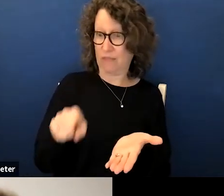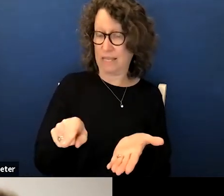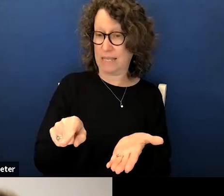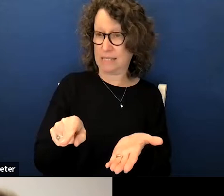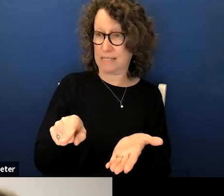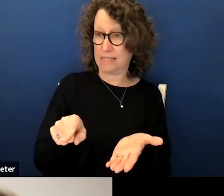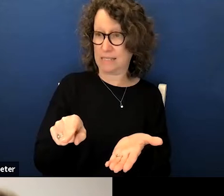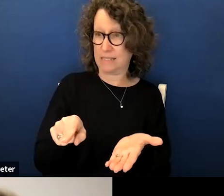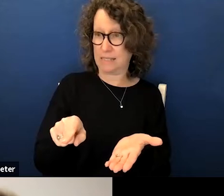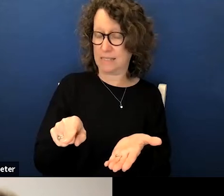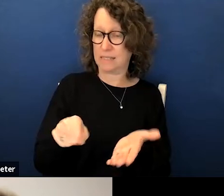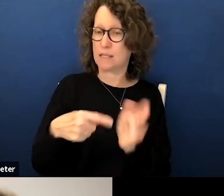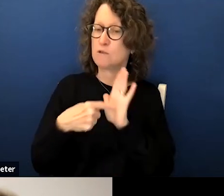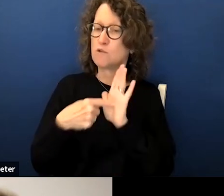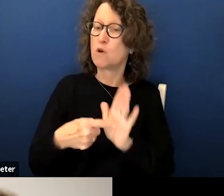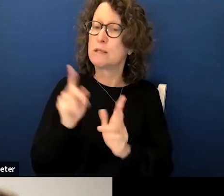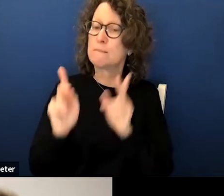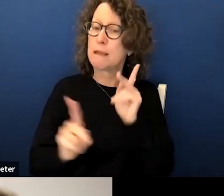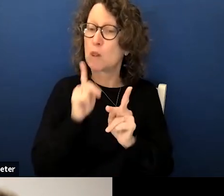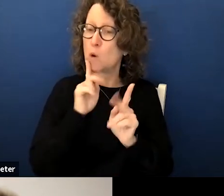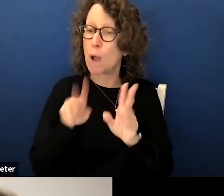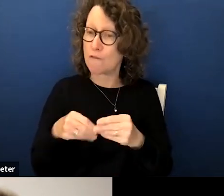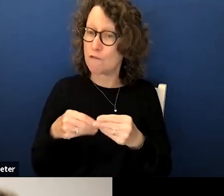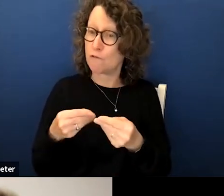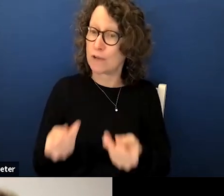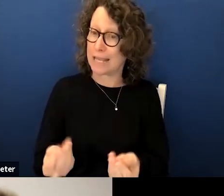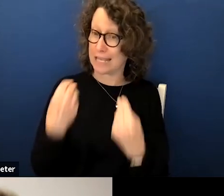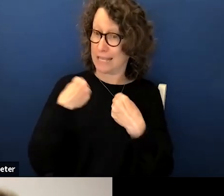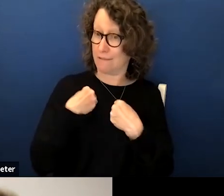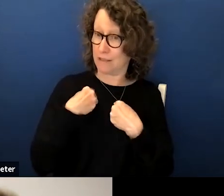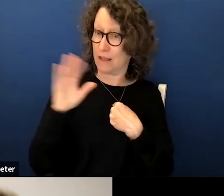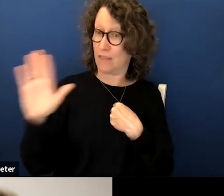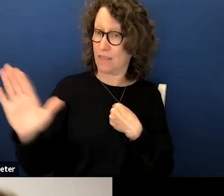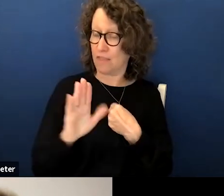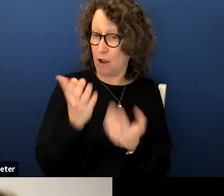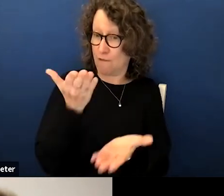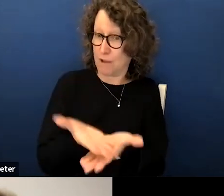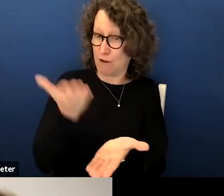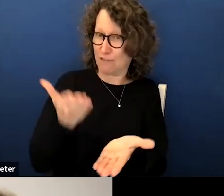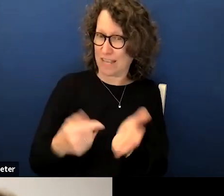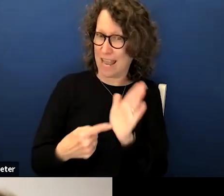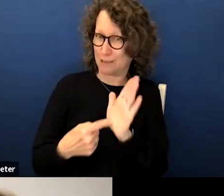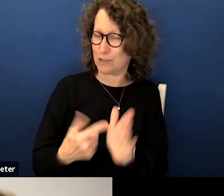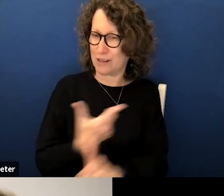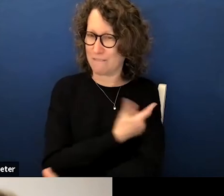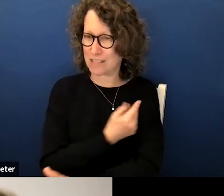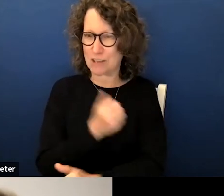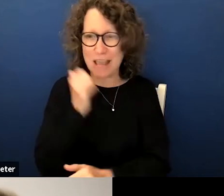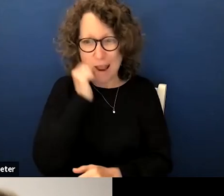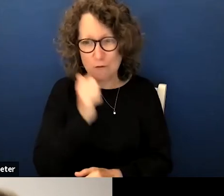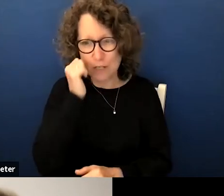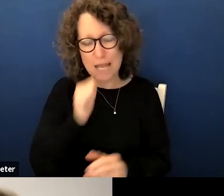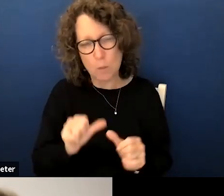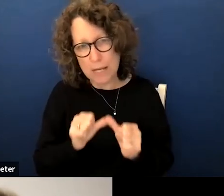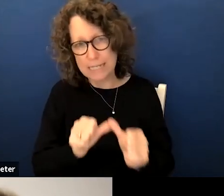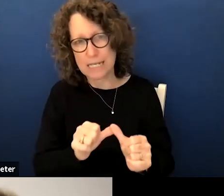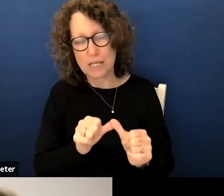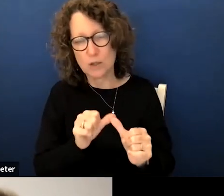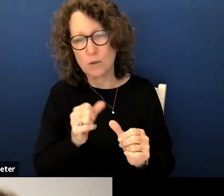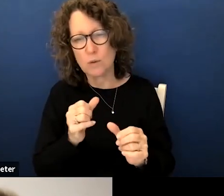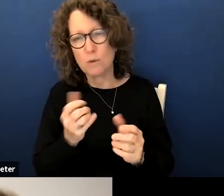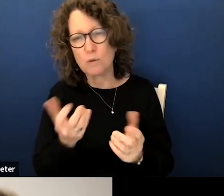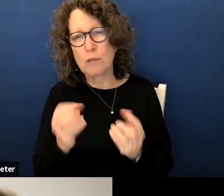this points to those who have provided us with their vaccination verification each day we continue to get